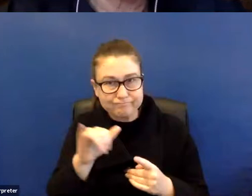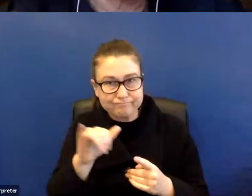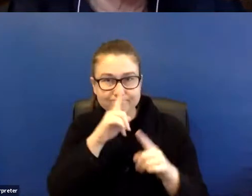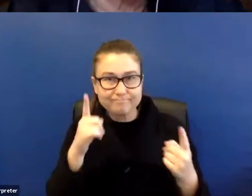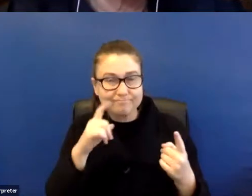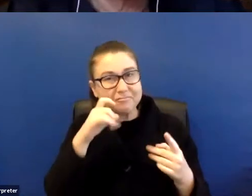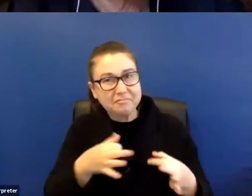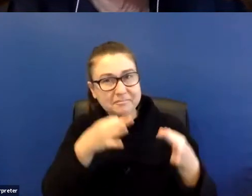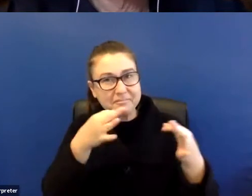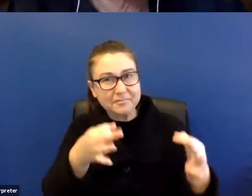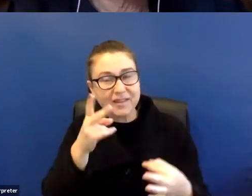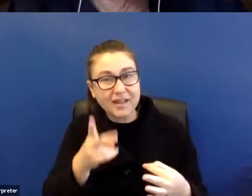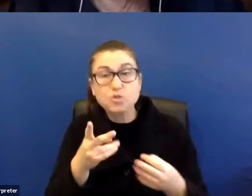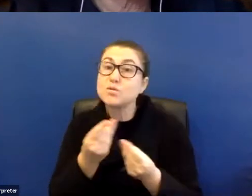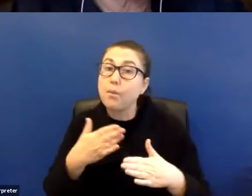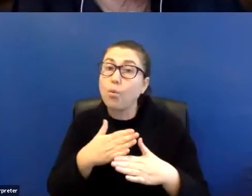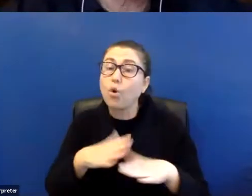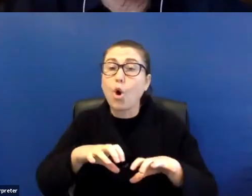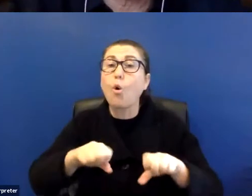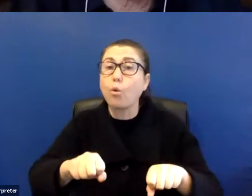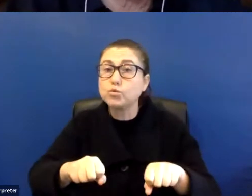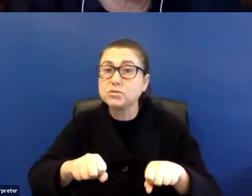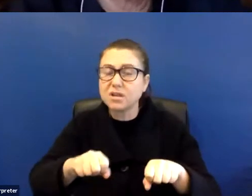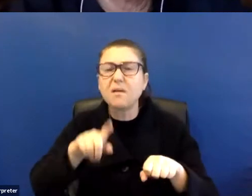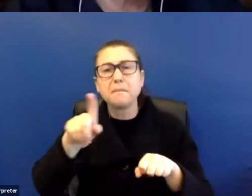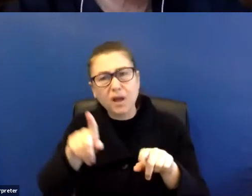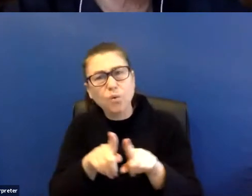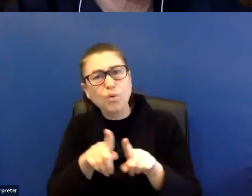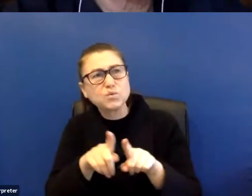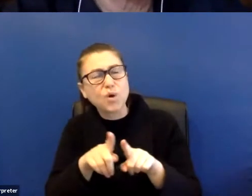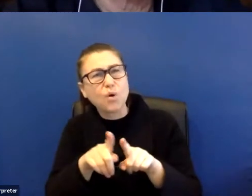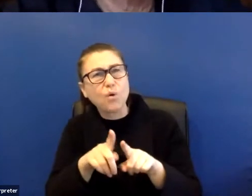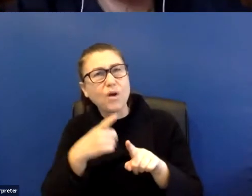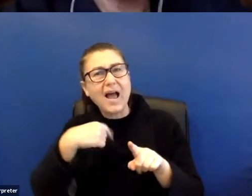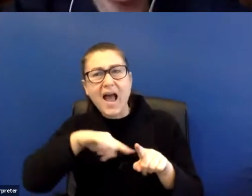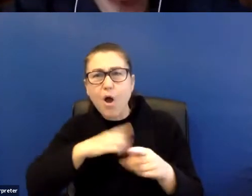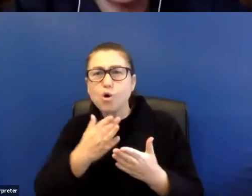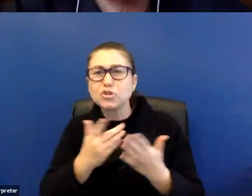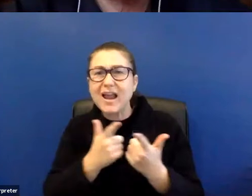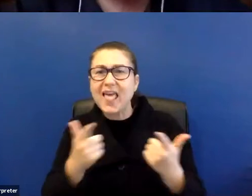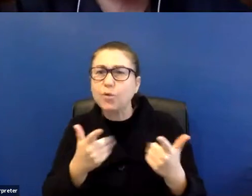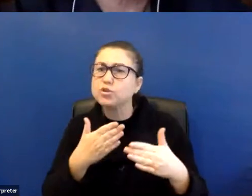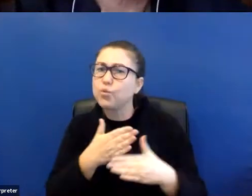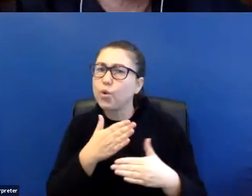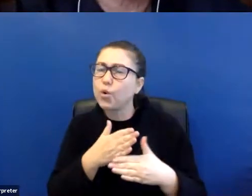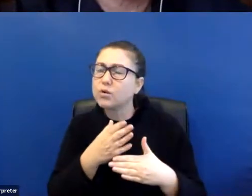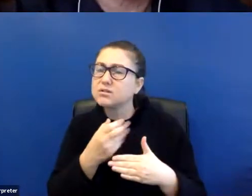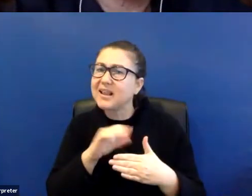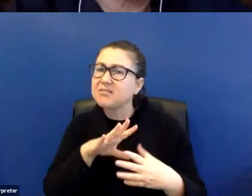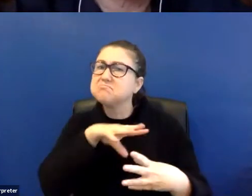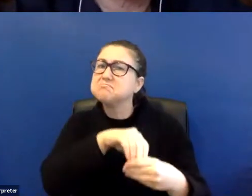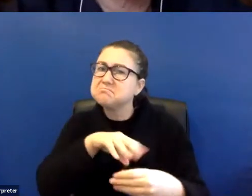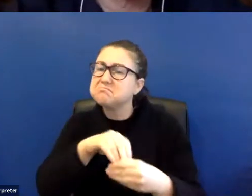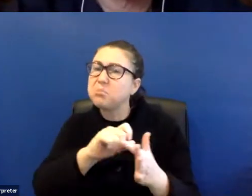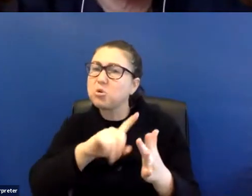has gone on hold, but it is also infiltrated into our project, which is kind of